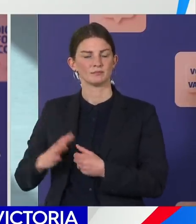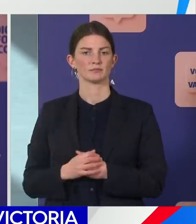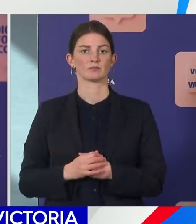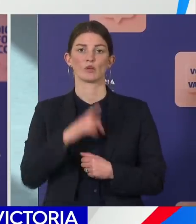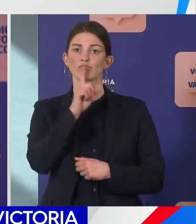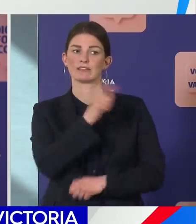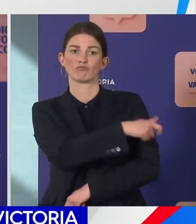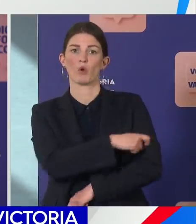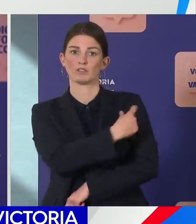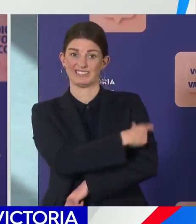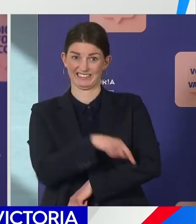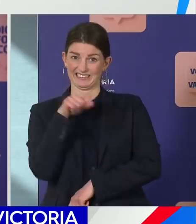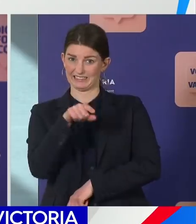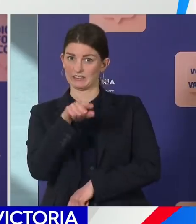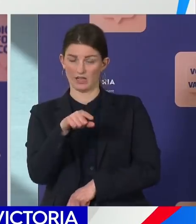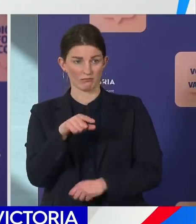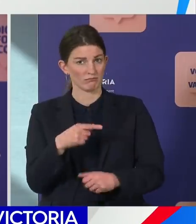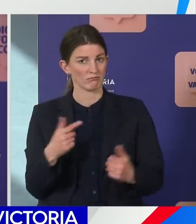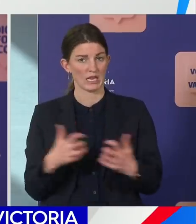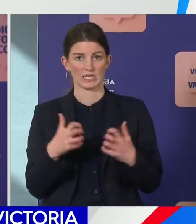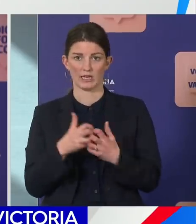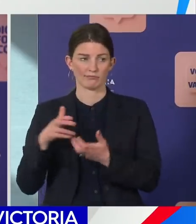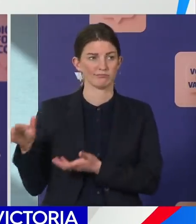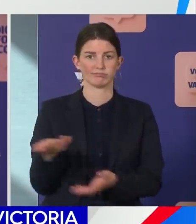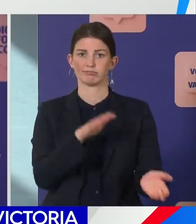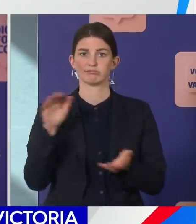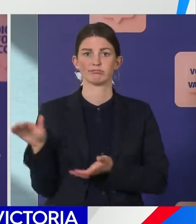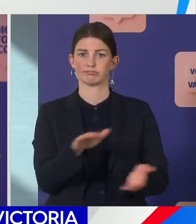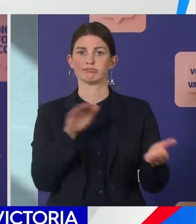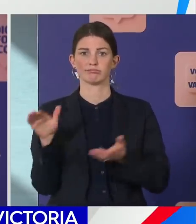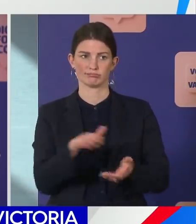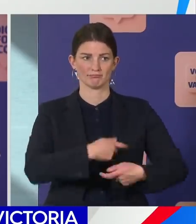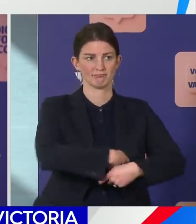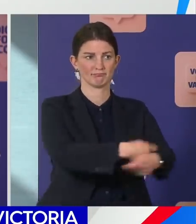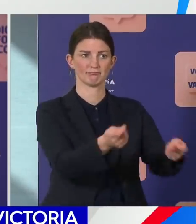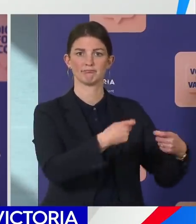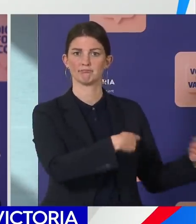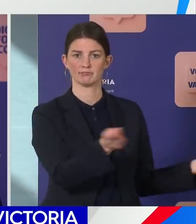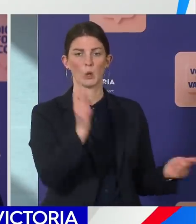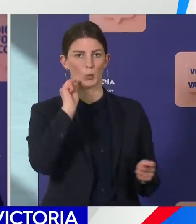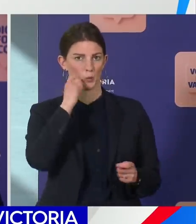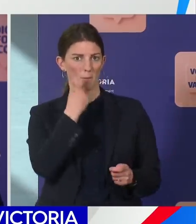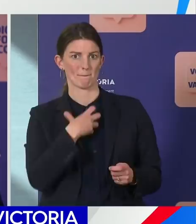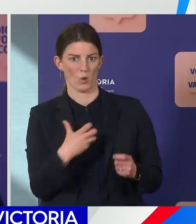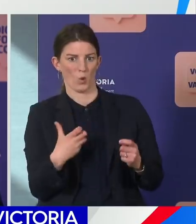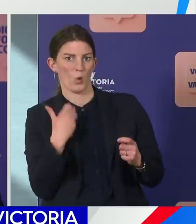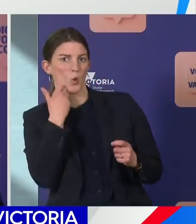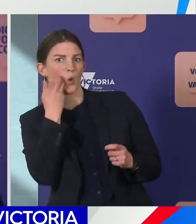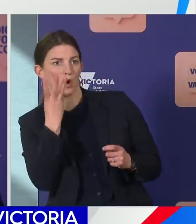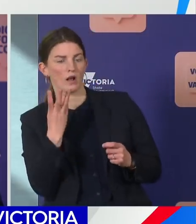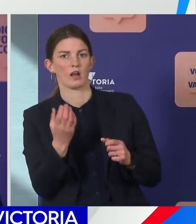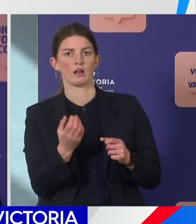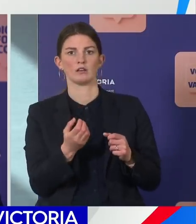support the community over recent days and will distribute hundreds more over the weekend as they respond to more